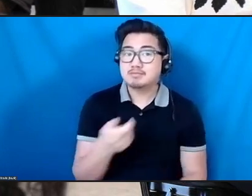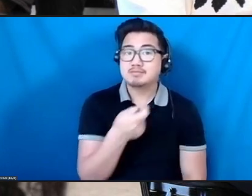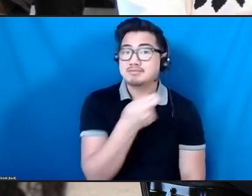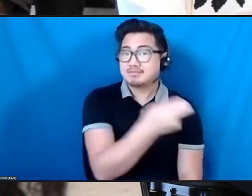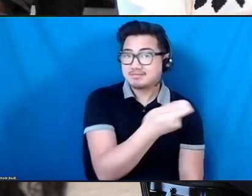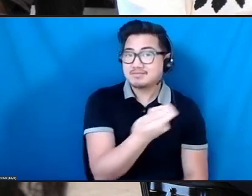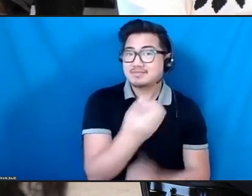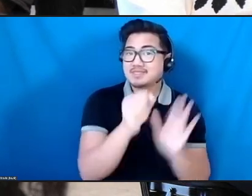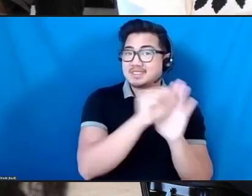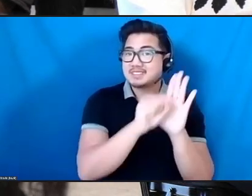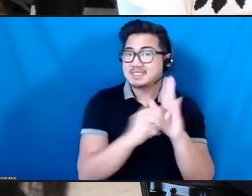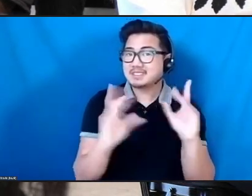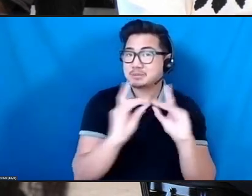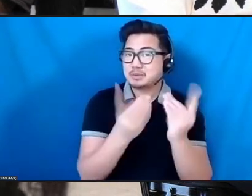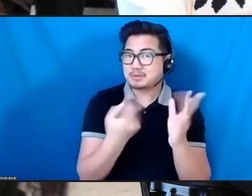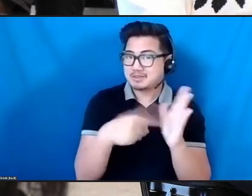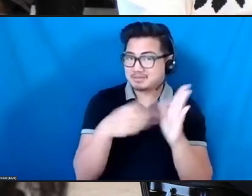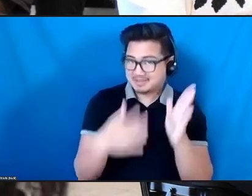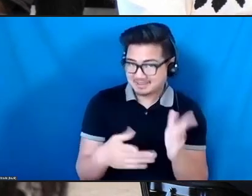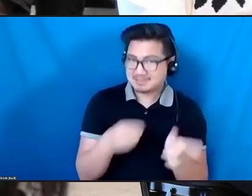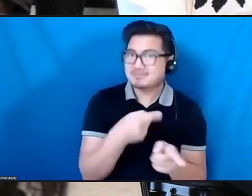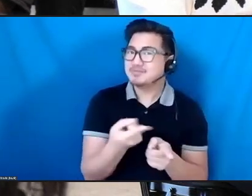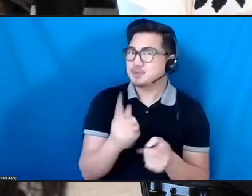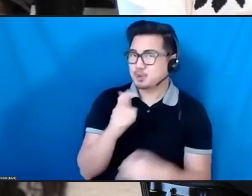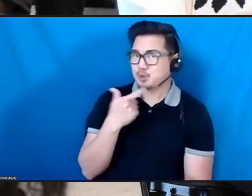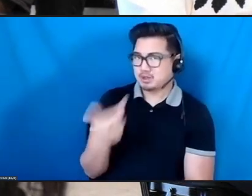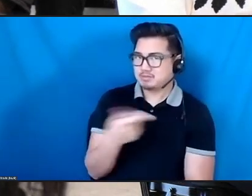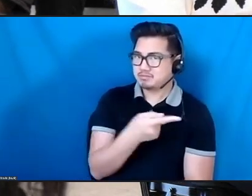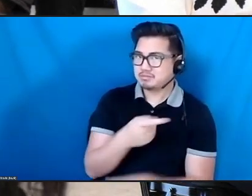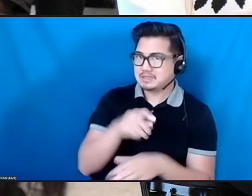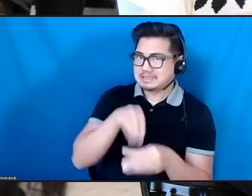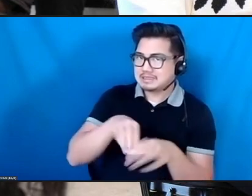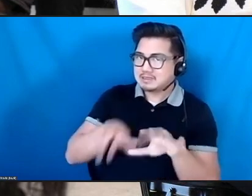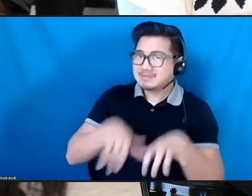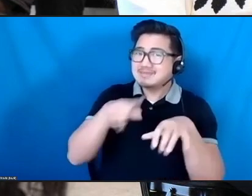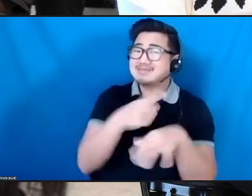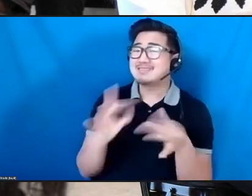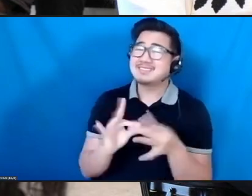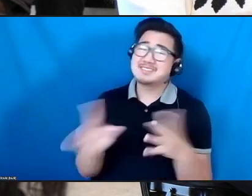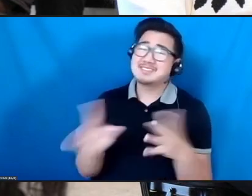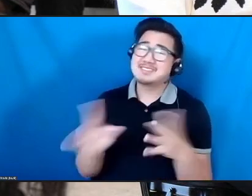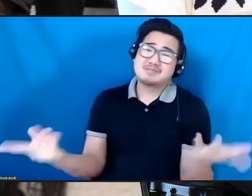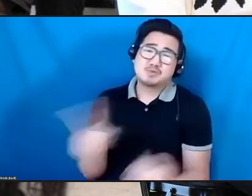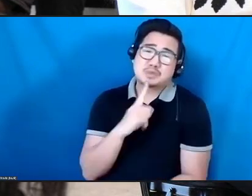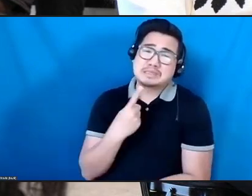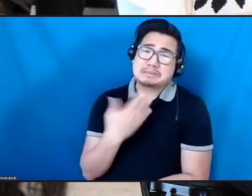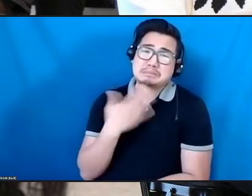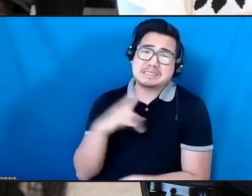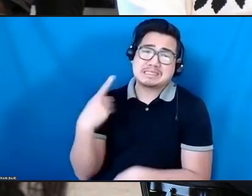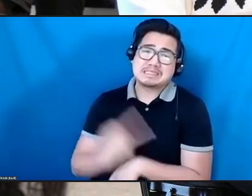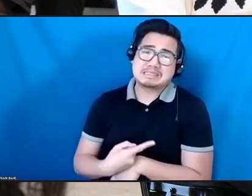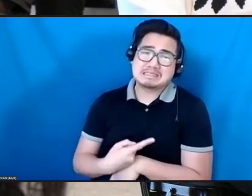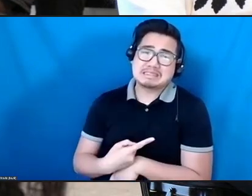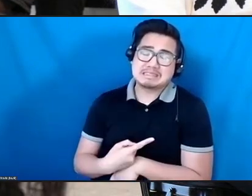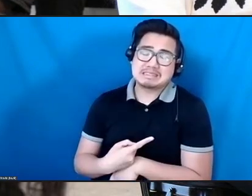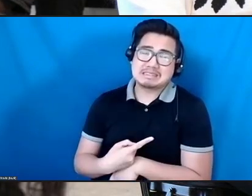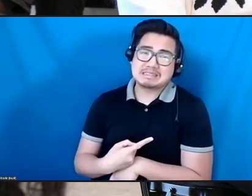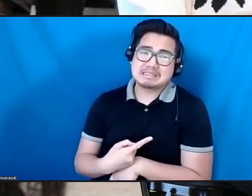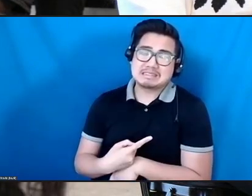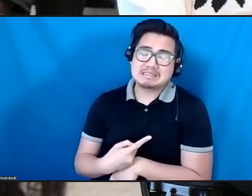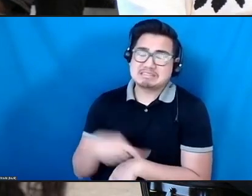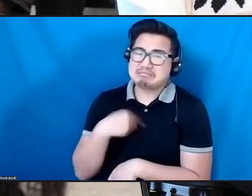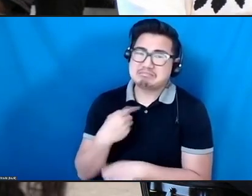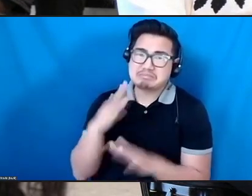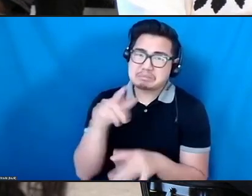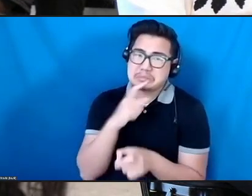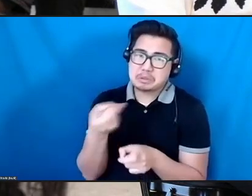who was in the audience then, and he said, it was just a bad day. I hope I'm not mangling this, Derek, but I think this is what he said.